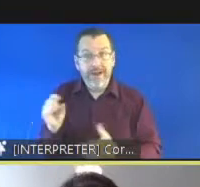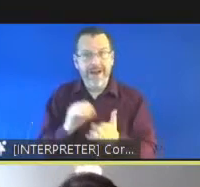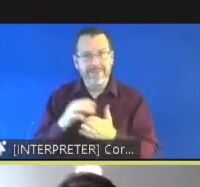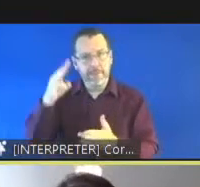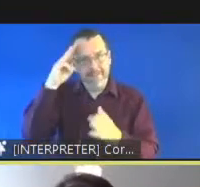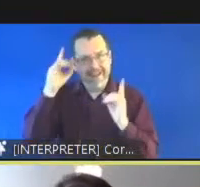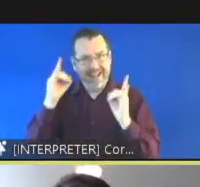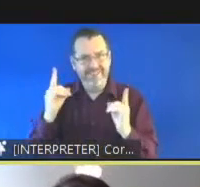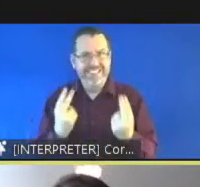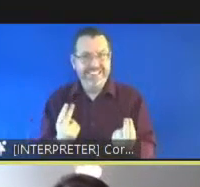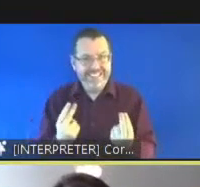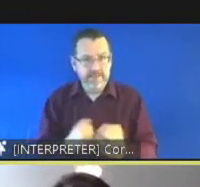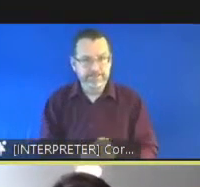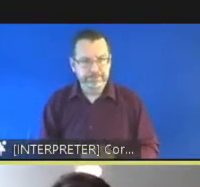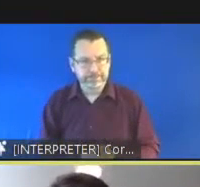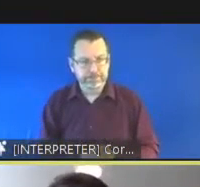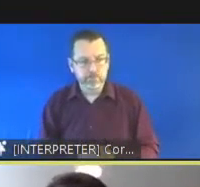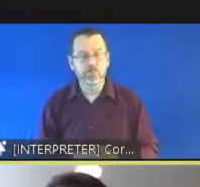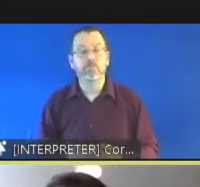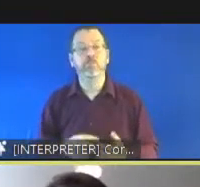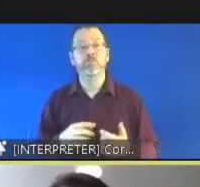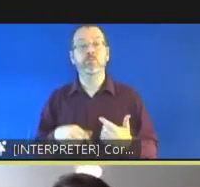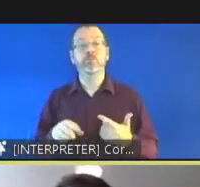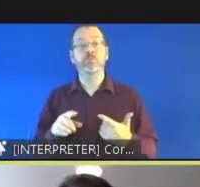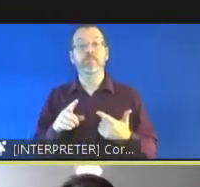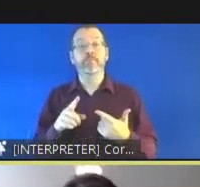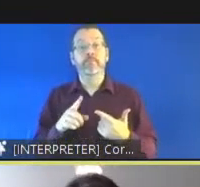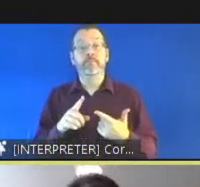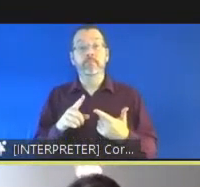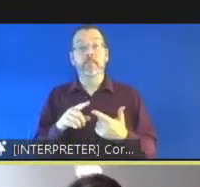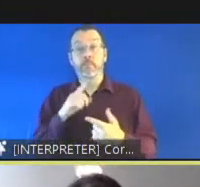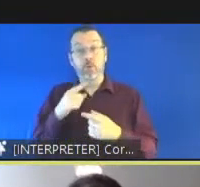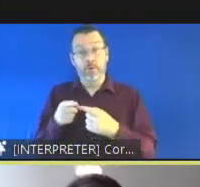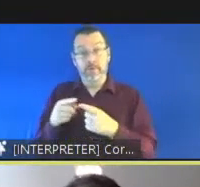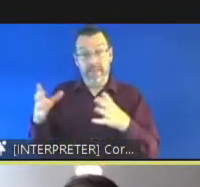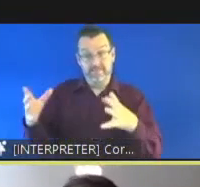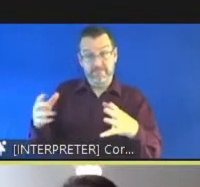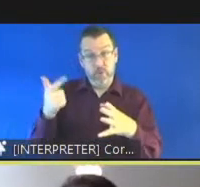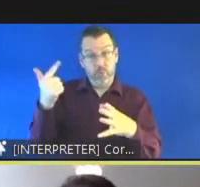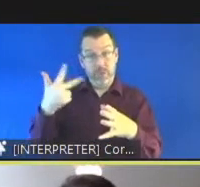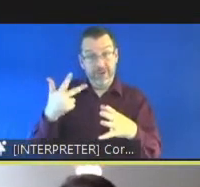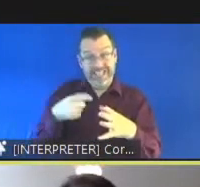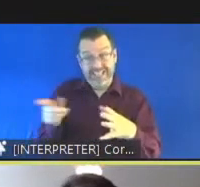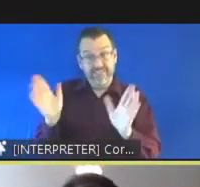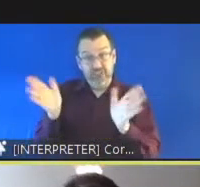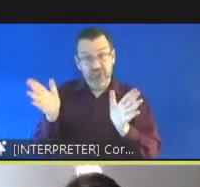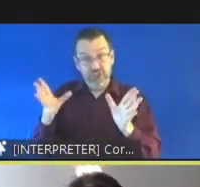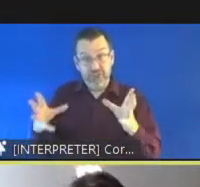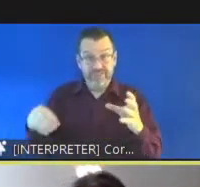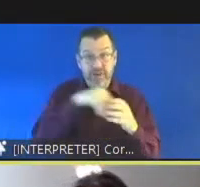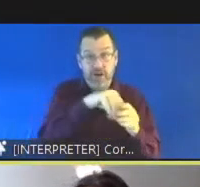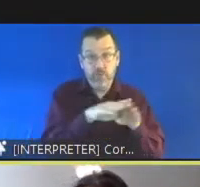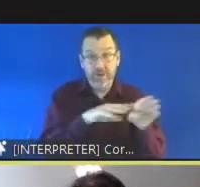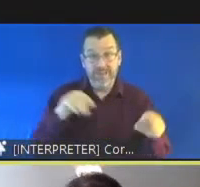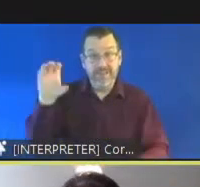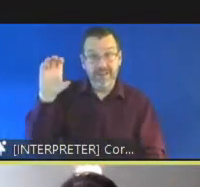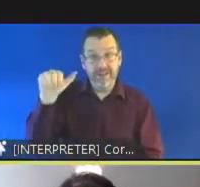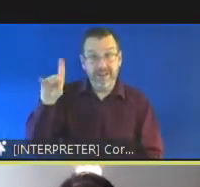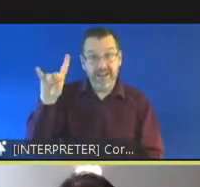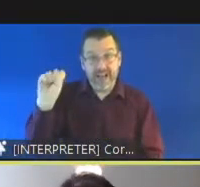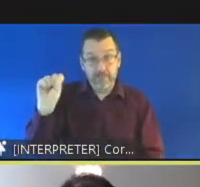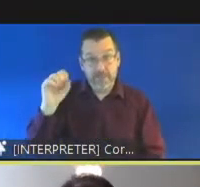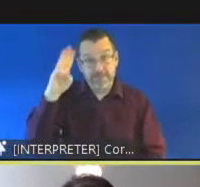at 23 uh had already been involved in the child and adolescent mental health services uh 43